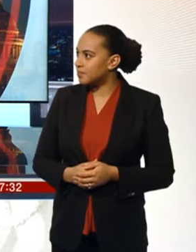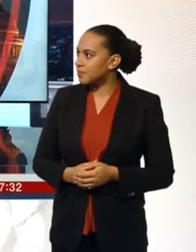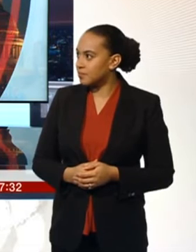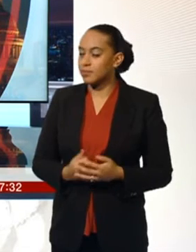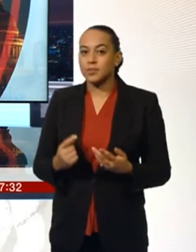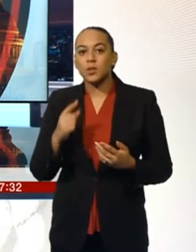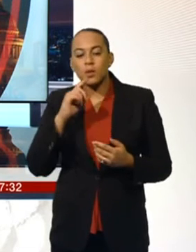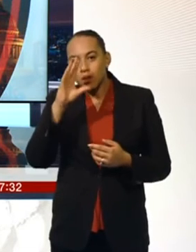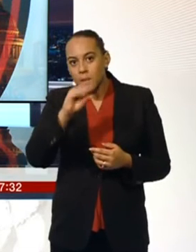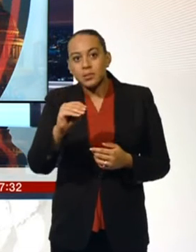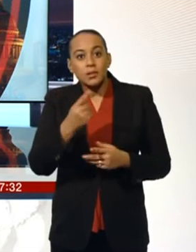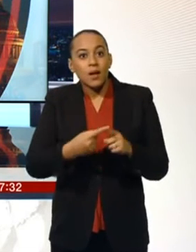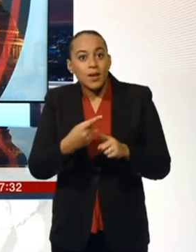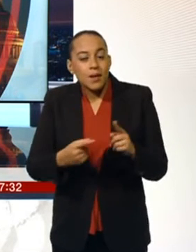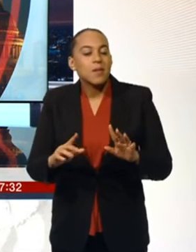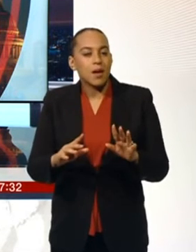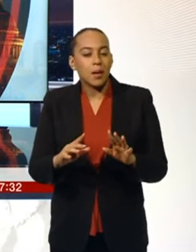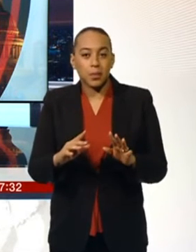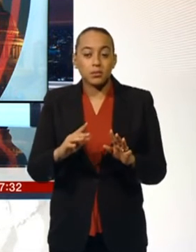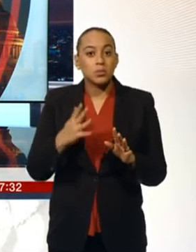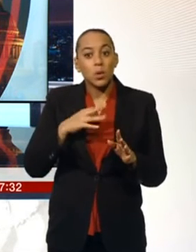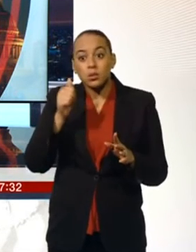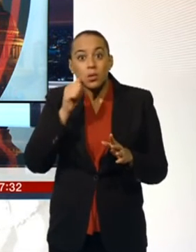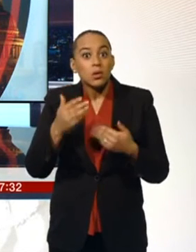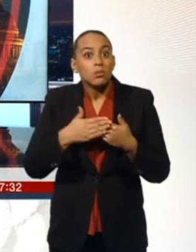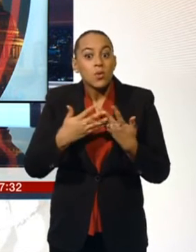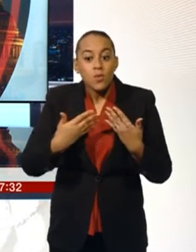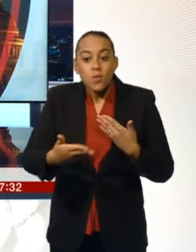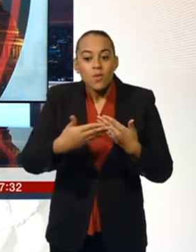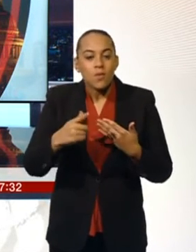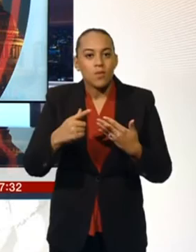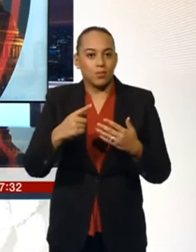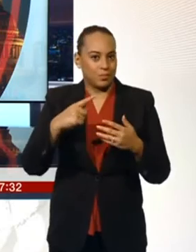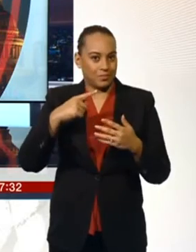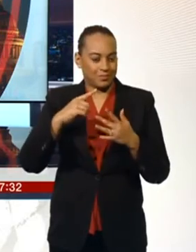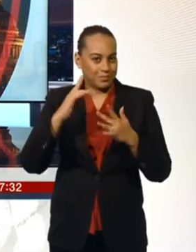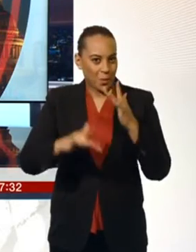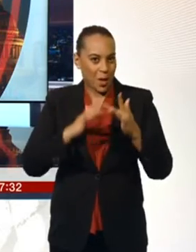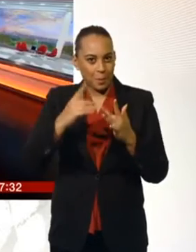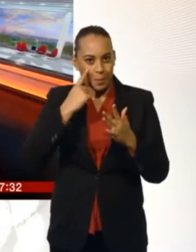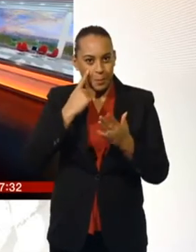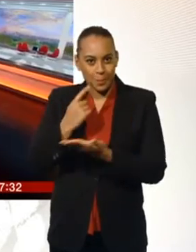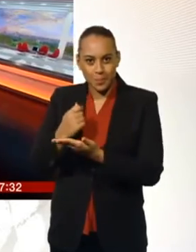update in around half an hour's time. Until then, there's plenty more on our website at the usual address. Bye-bye for now.